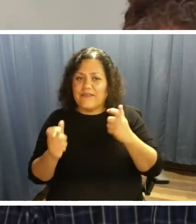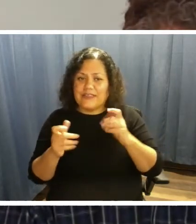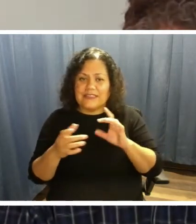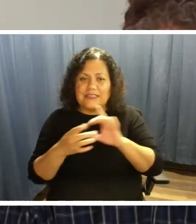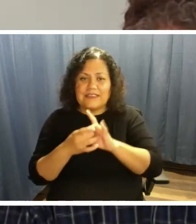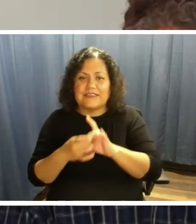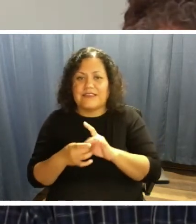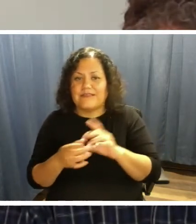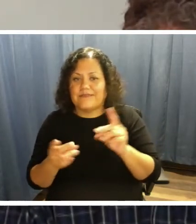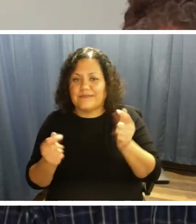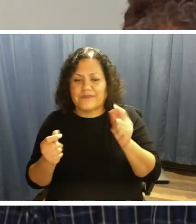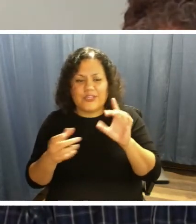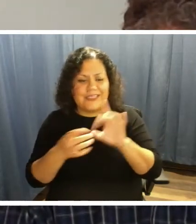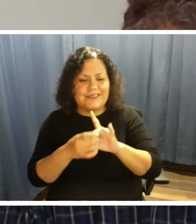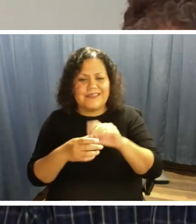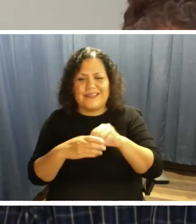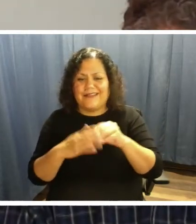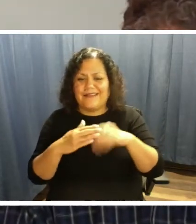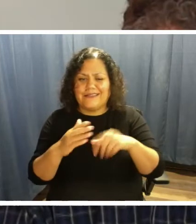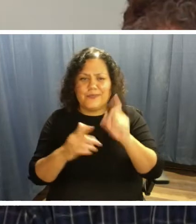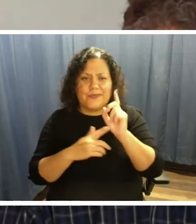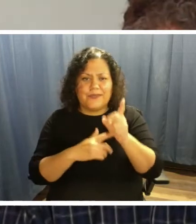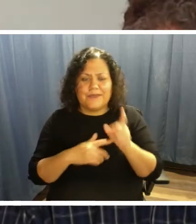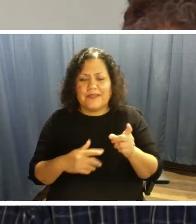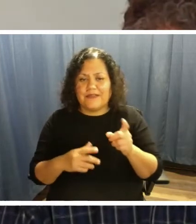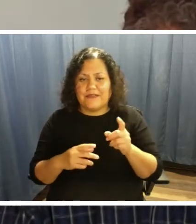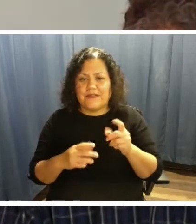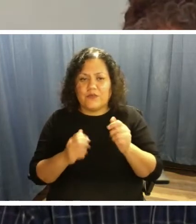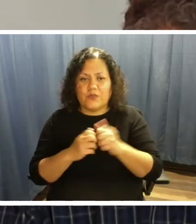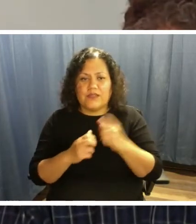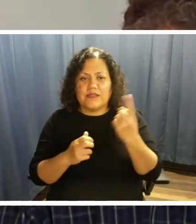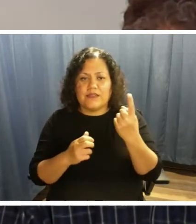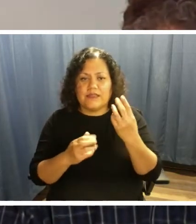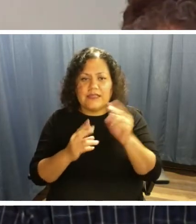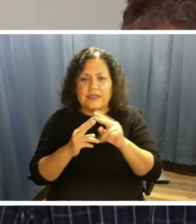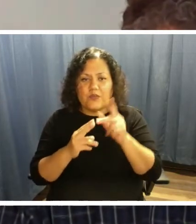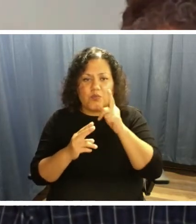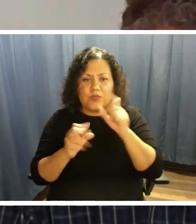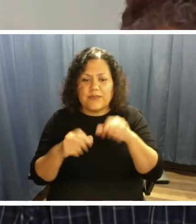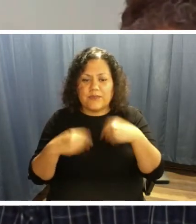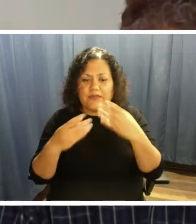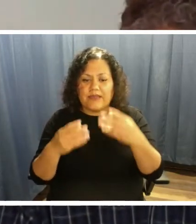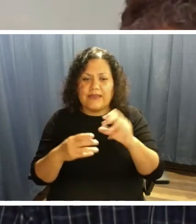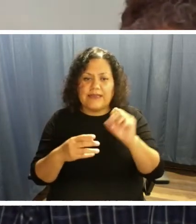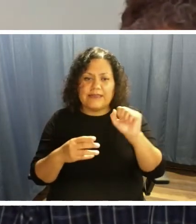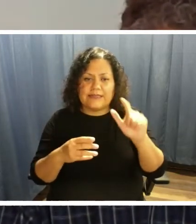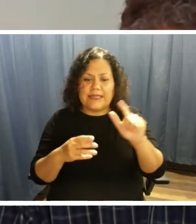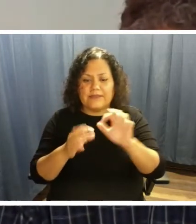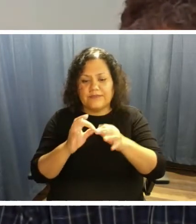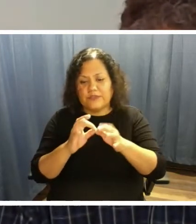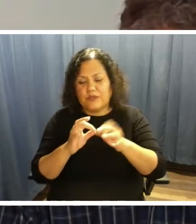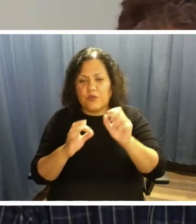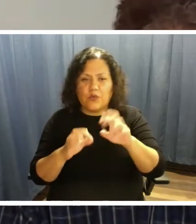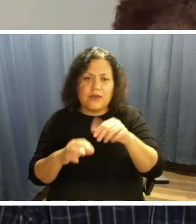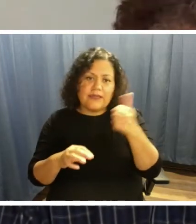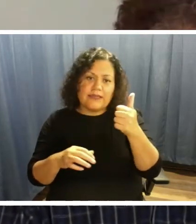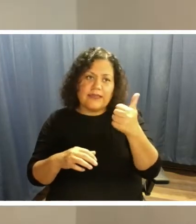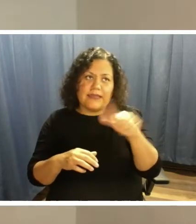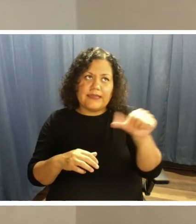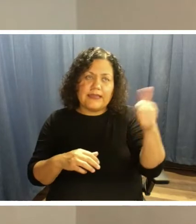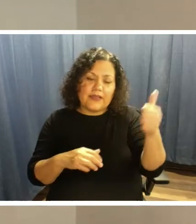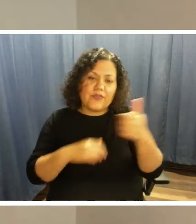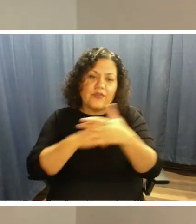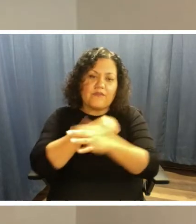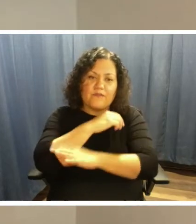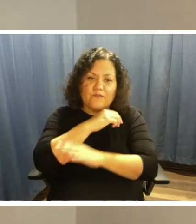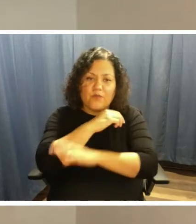minute. We are able to connect with someone either who will be providing sign language interpretation or any foreign language interpretation. Right. I